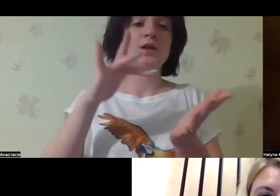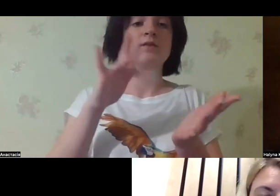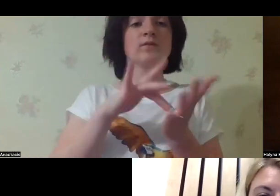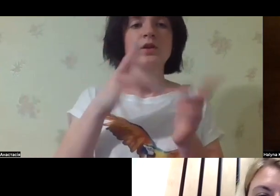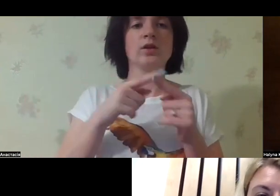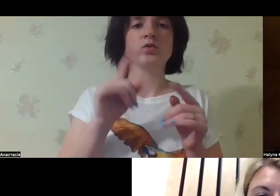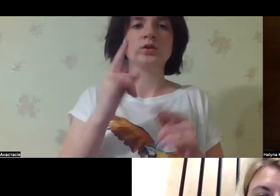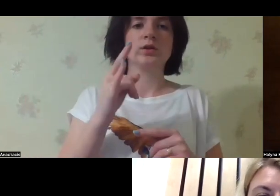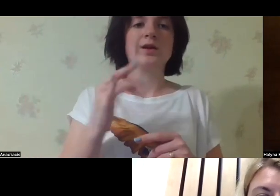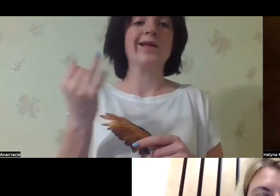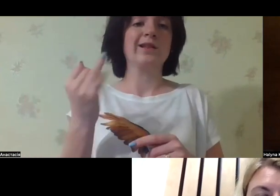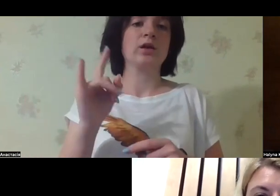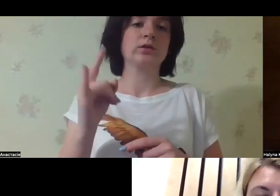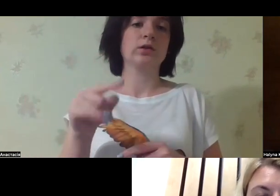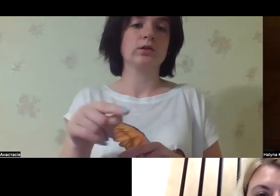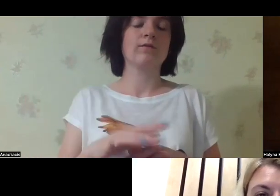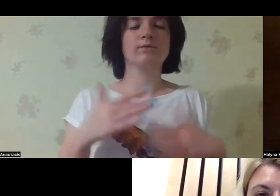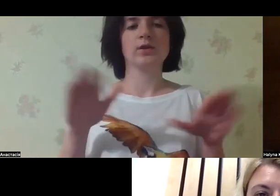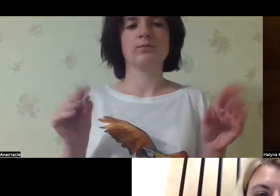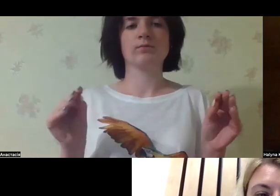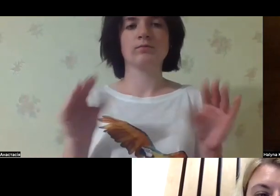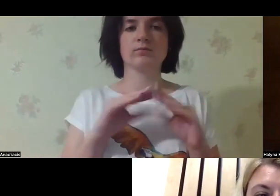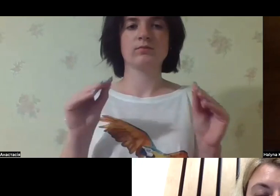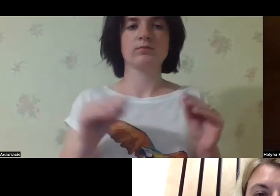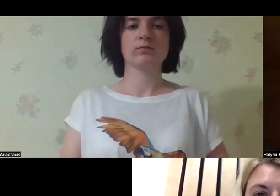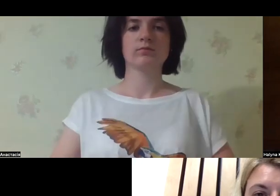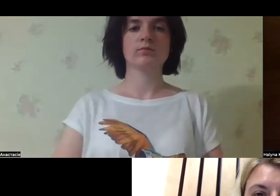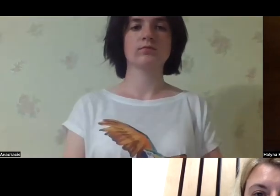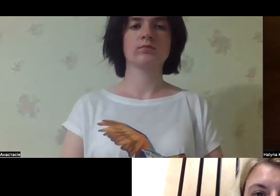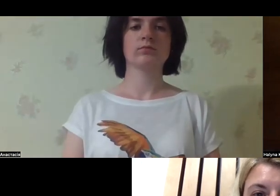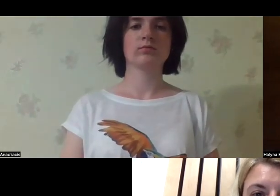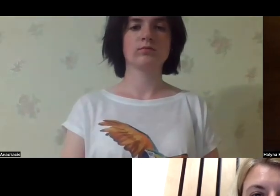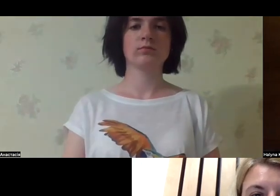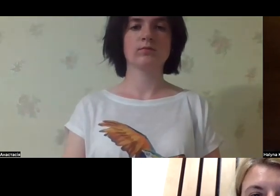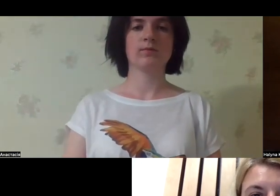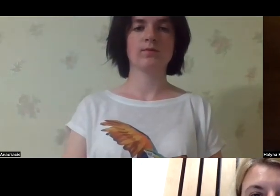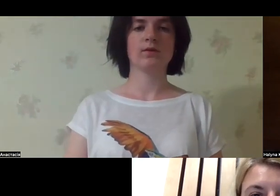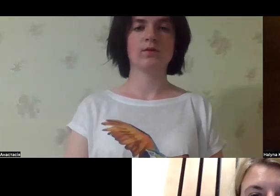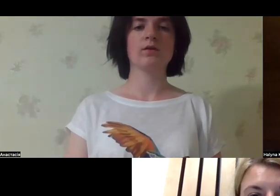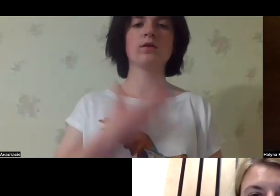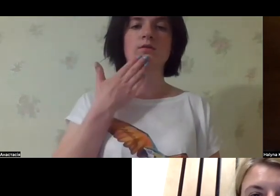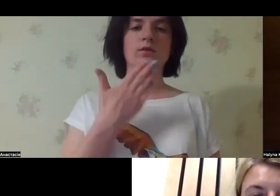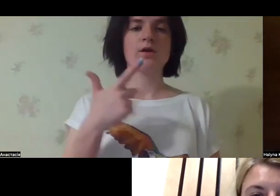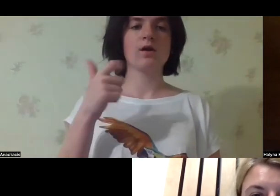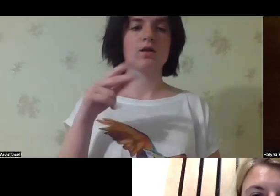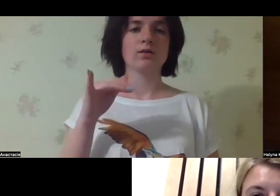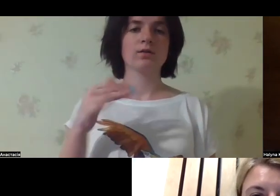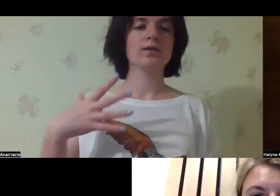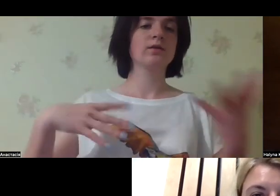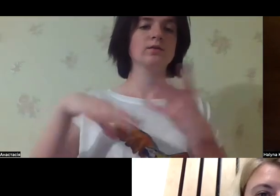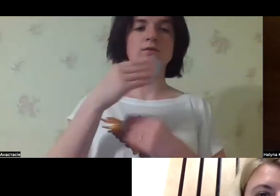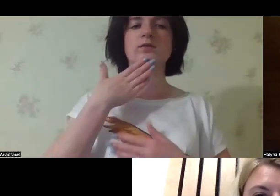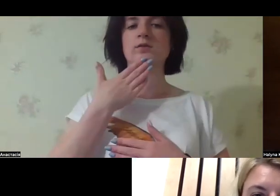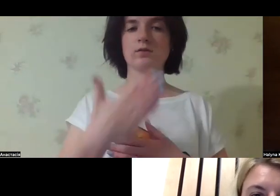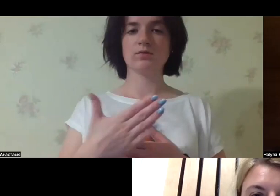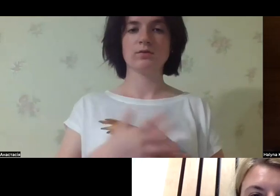always to remember who is in the center. It's a child, the interest of the child. That's it. Thank you. Thank you. Helena.